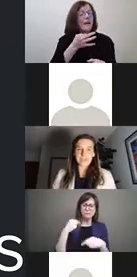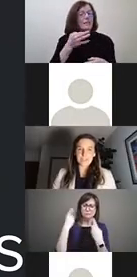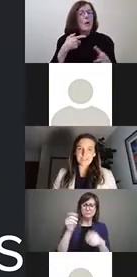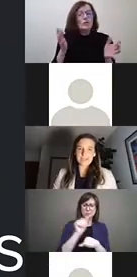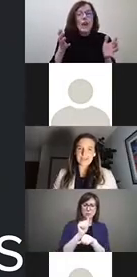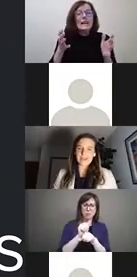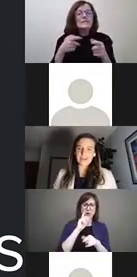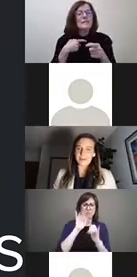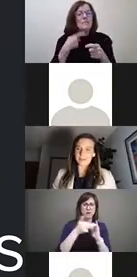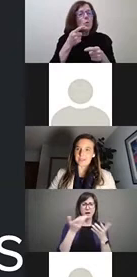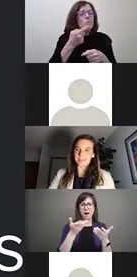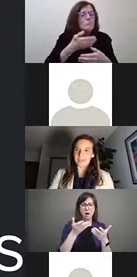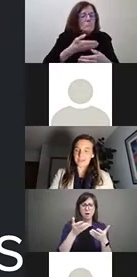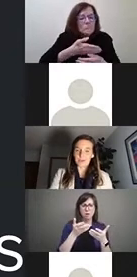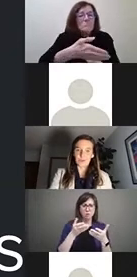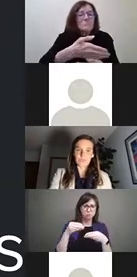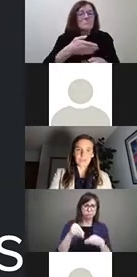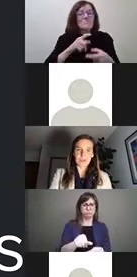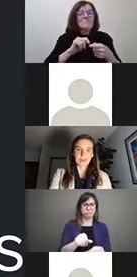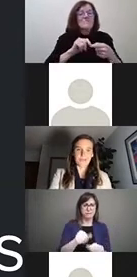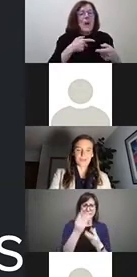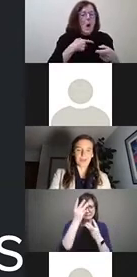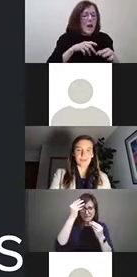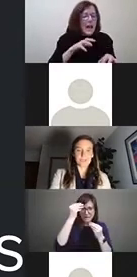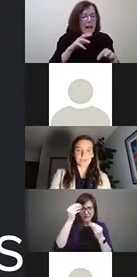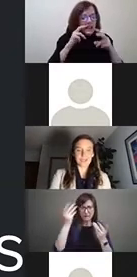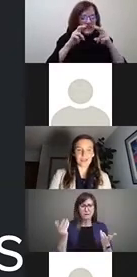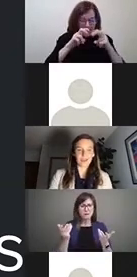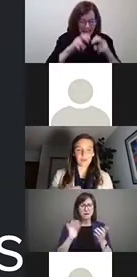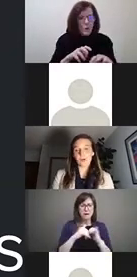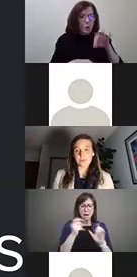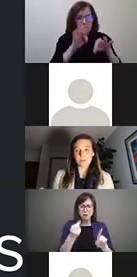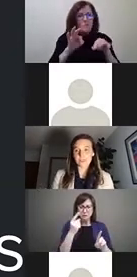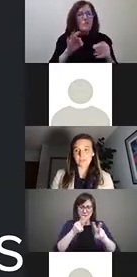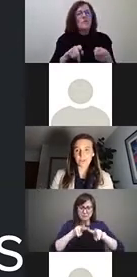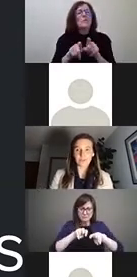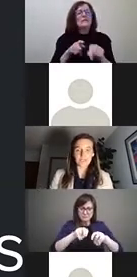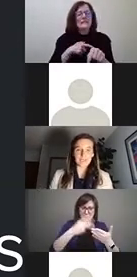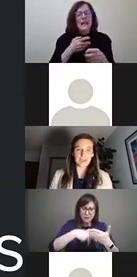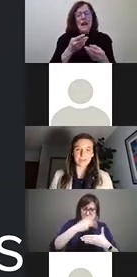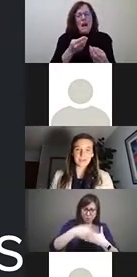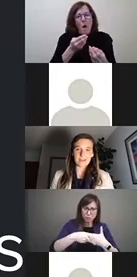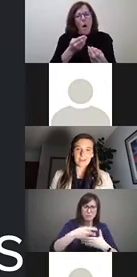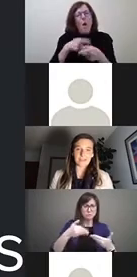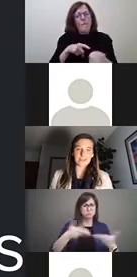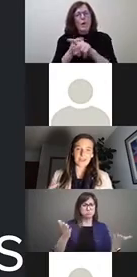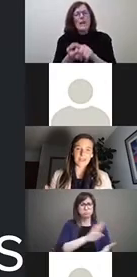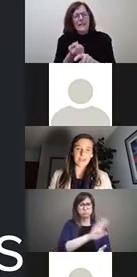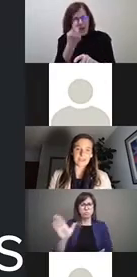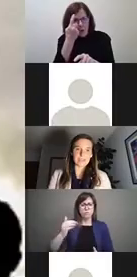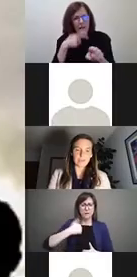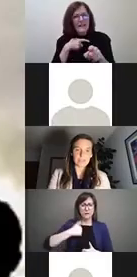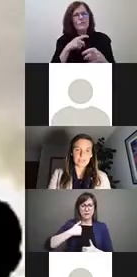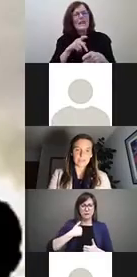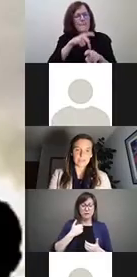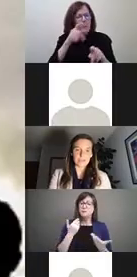expenditure data and thinking about understanding programs that we deliver in Canada and how